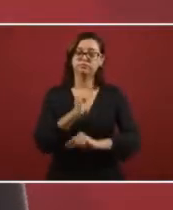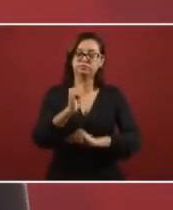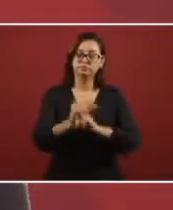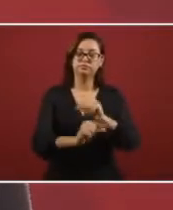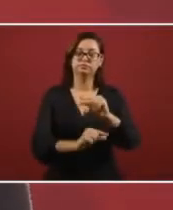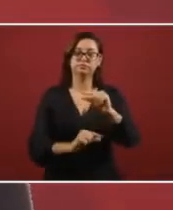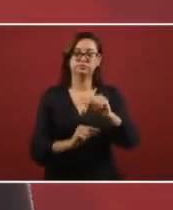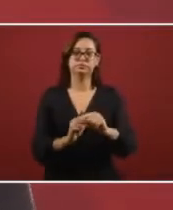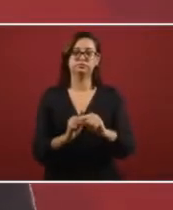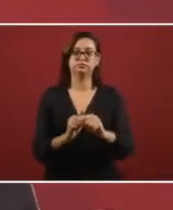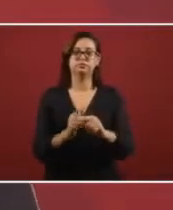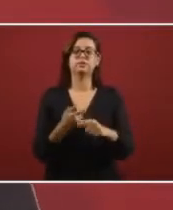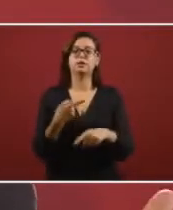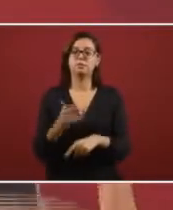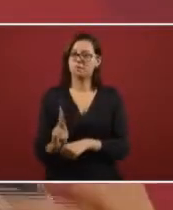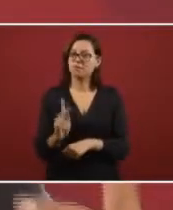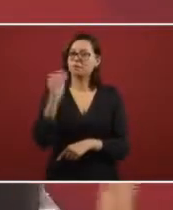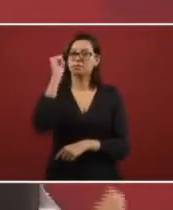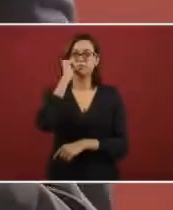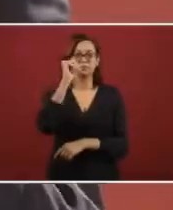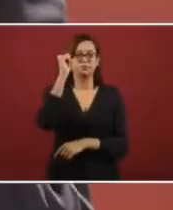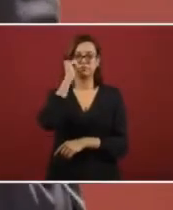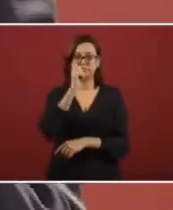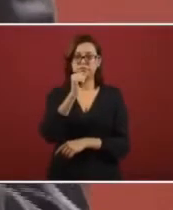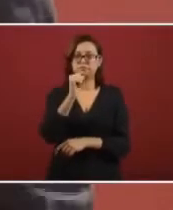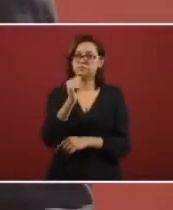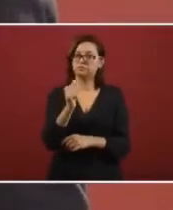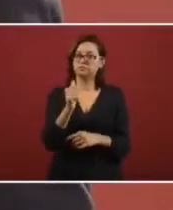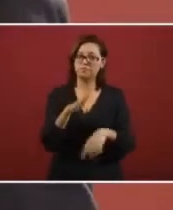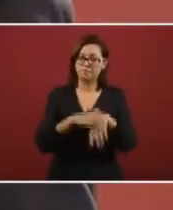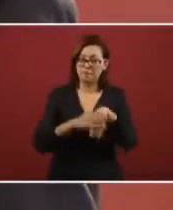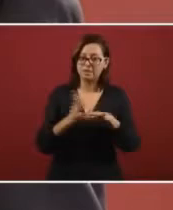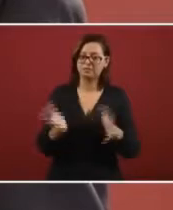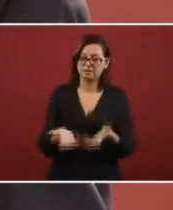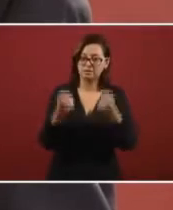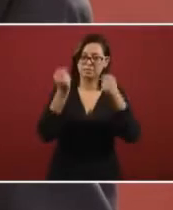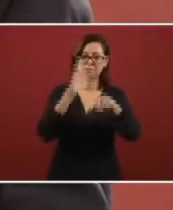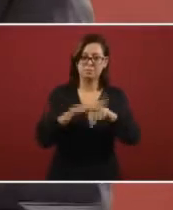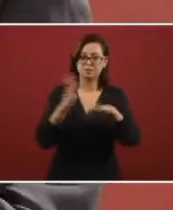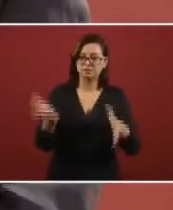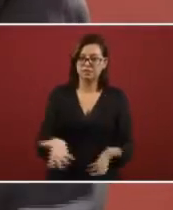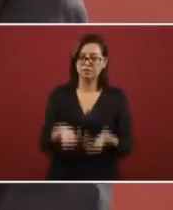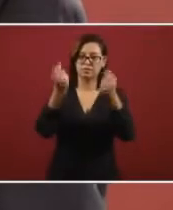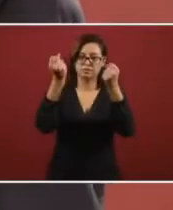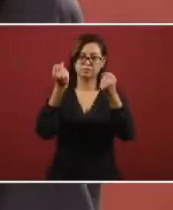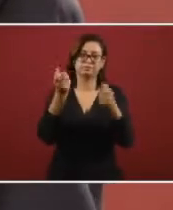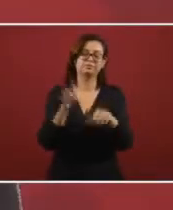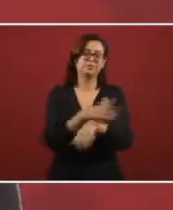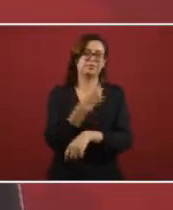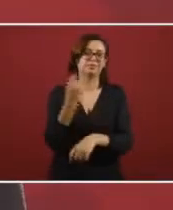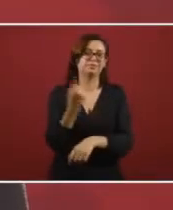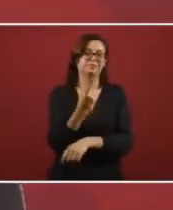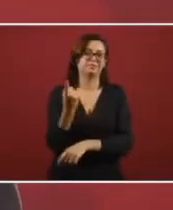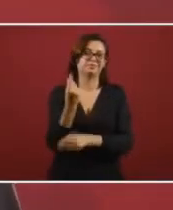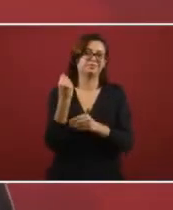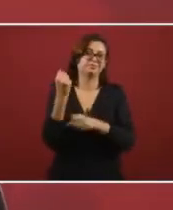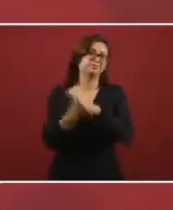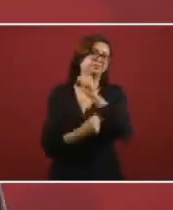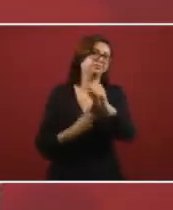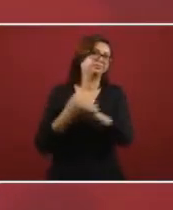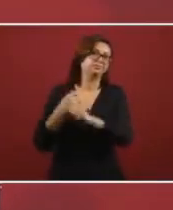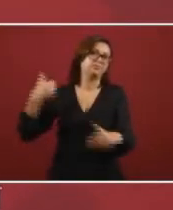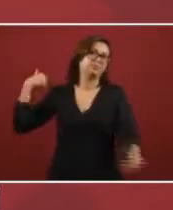way little by little but always recovering what the salary lost